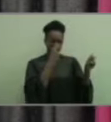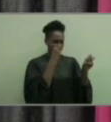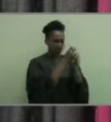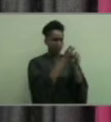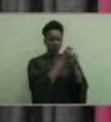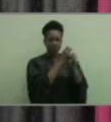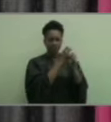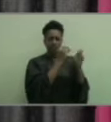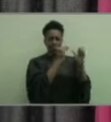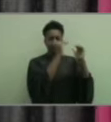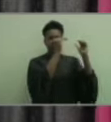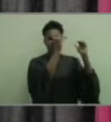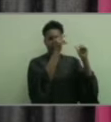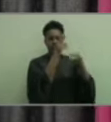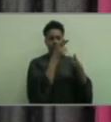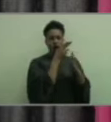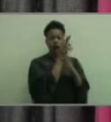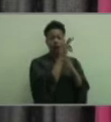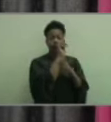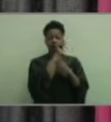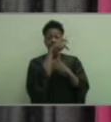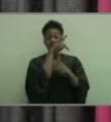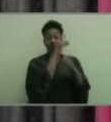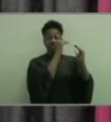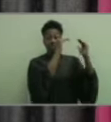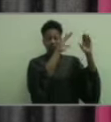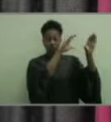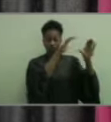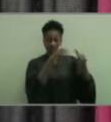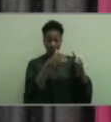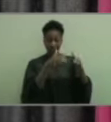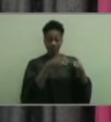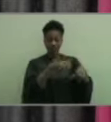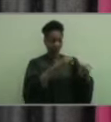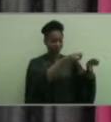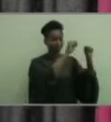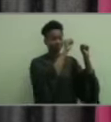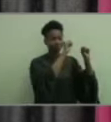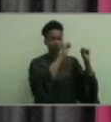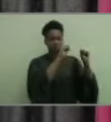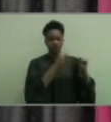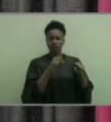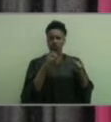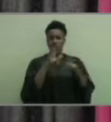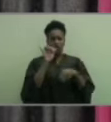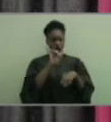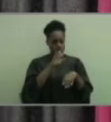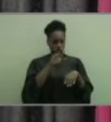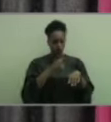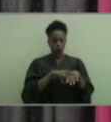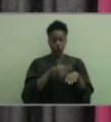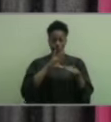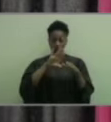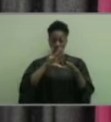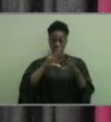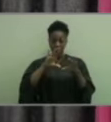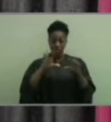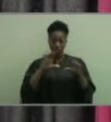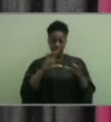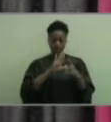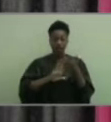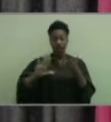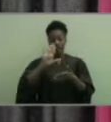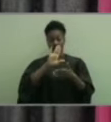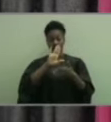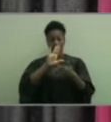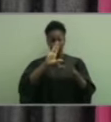either at the honors level or at the AP level. Varen has also taken numerous college courses through dual enrollment at Georgia Southern